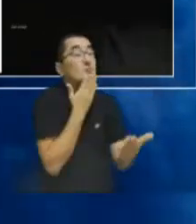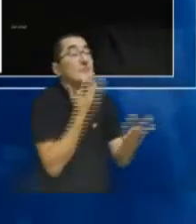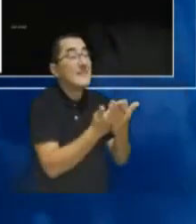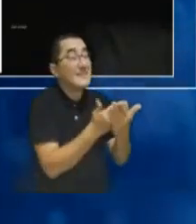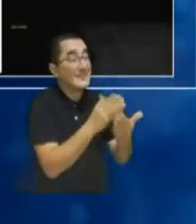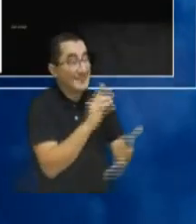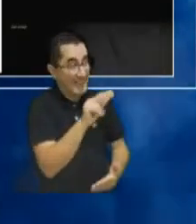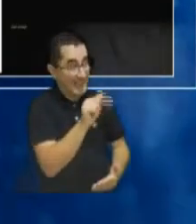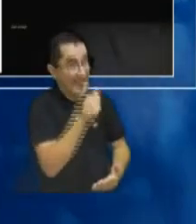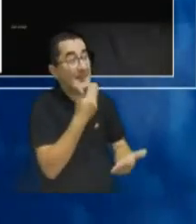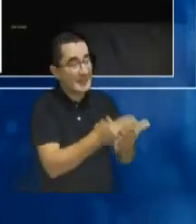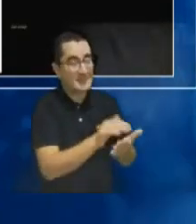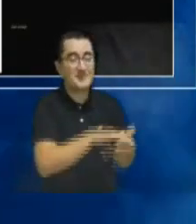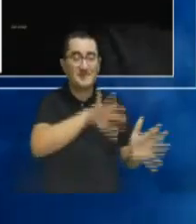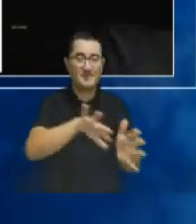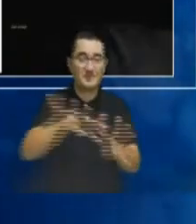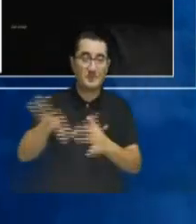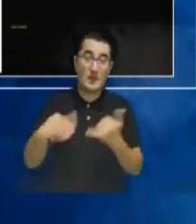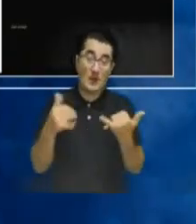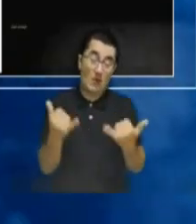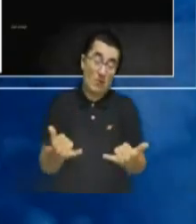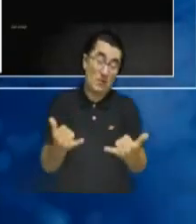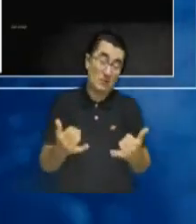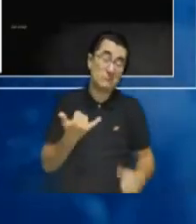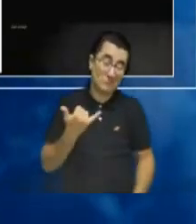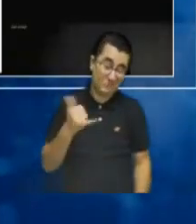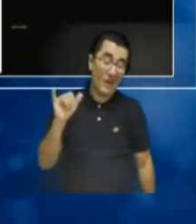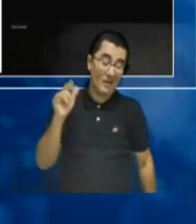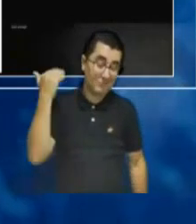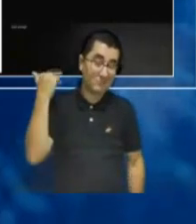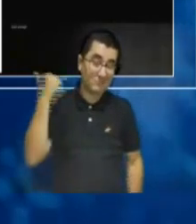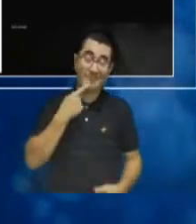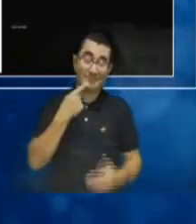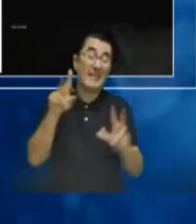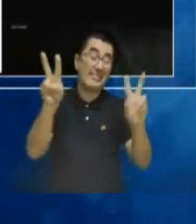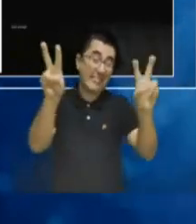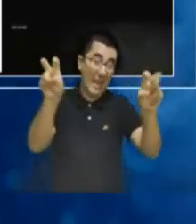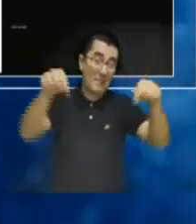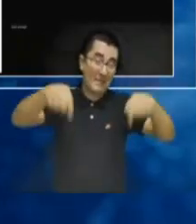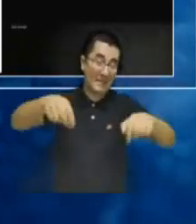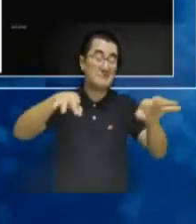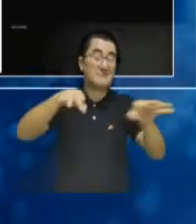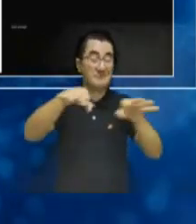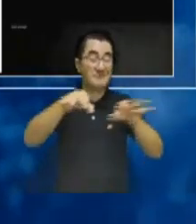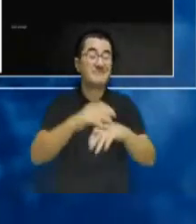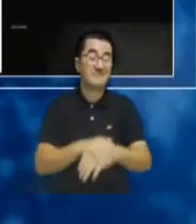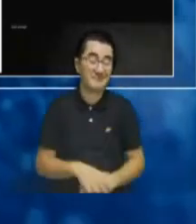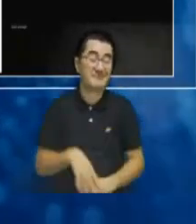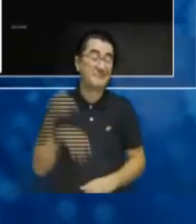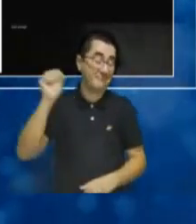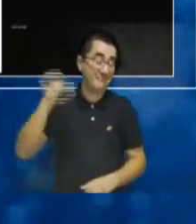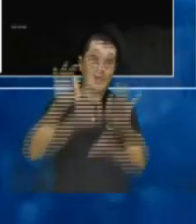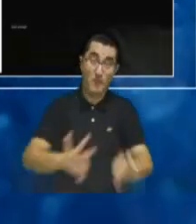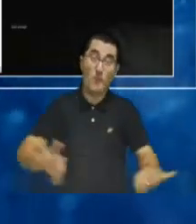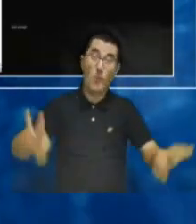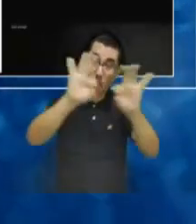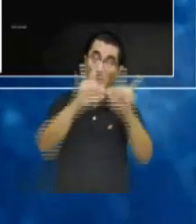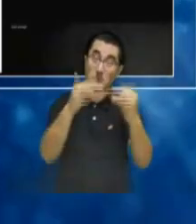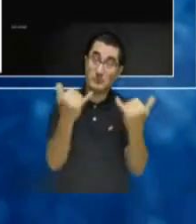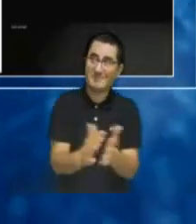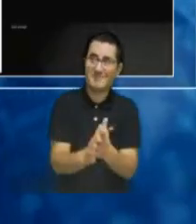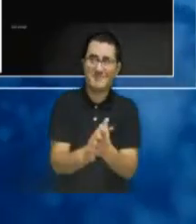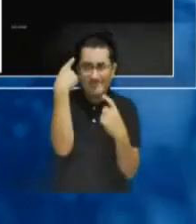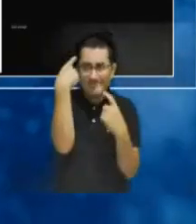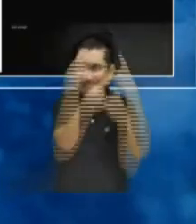I think that we have all explored this topic, and I think that what is important to retake that